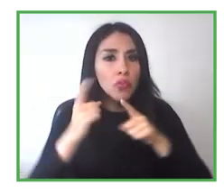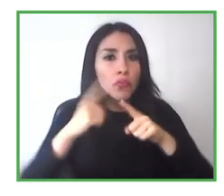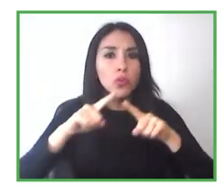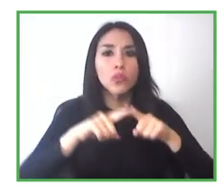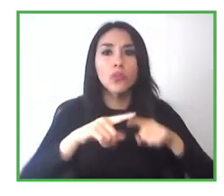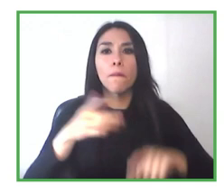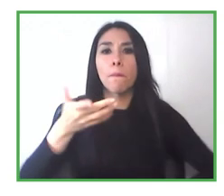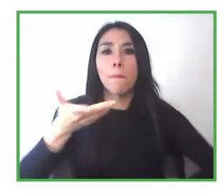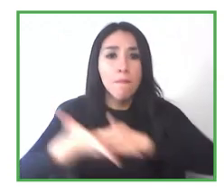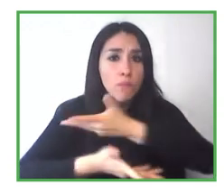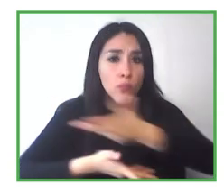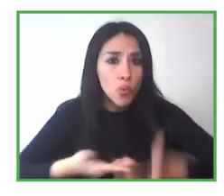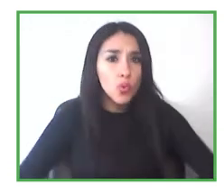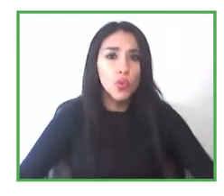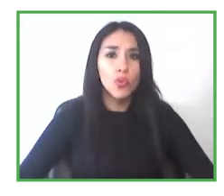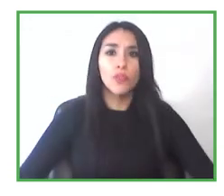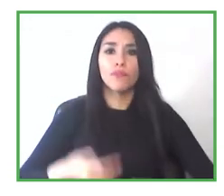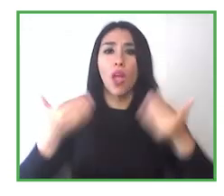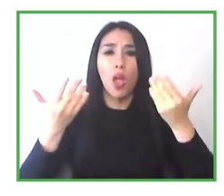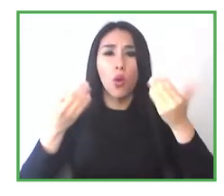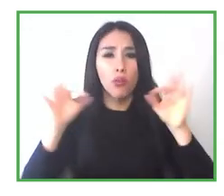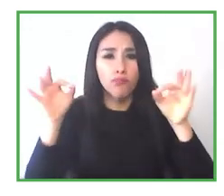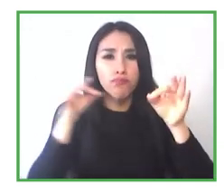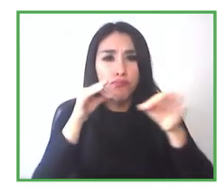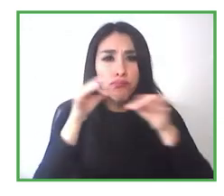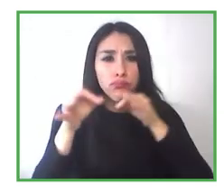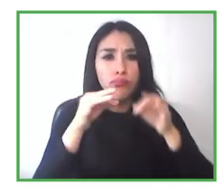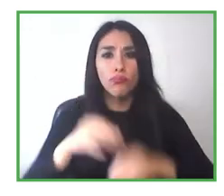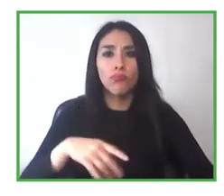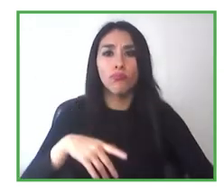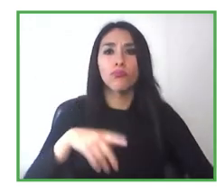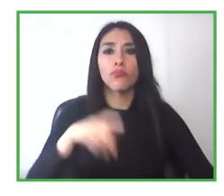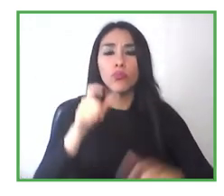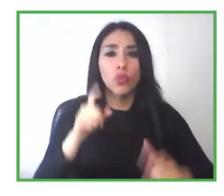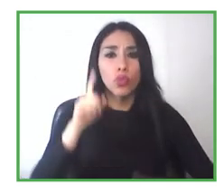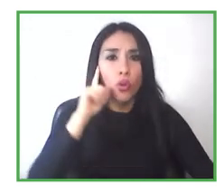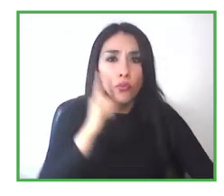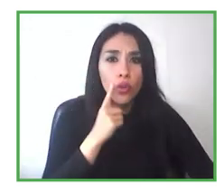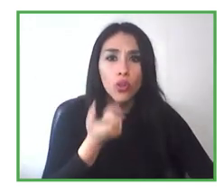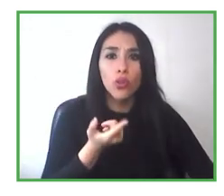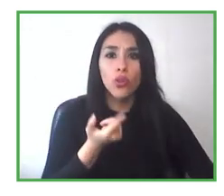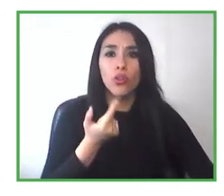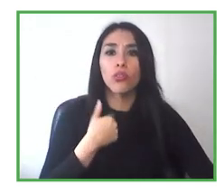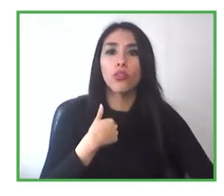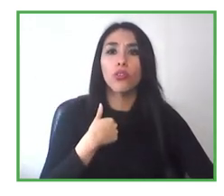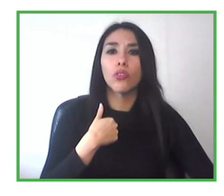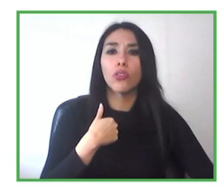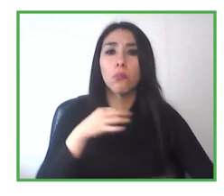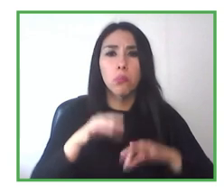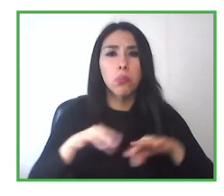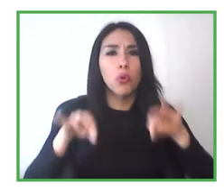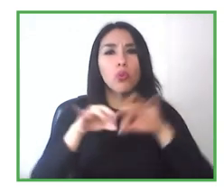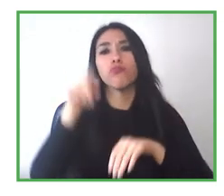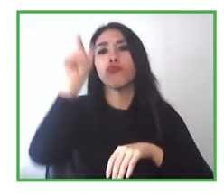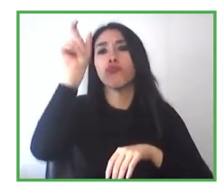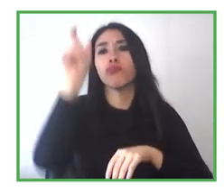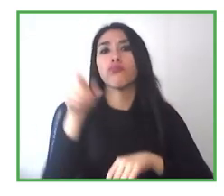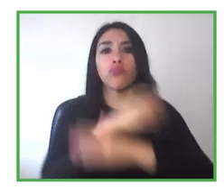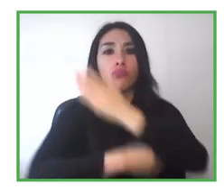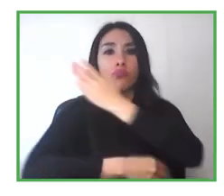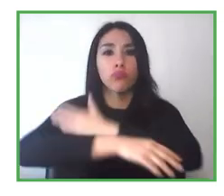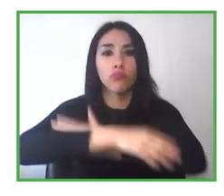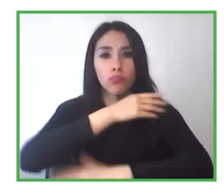with any sort of disability. Agree upon time where meetings can be carried out